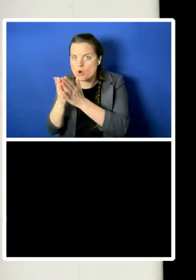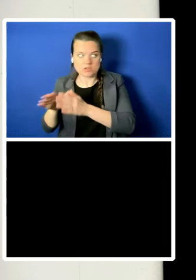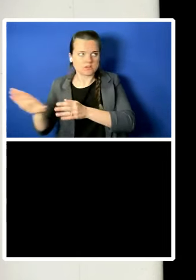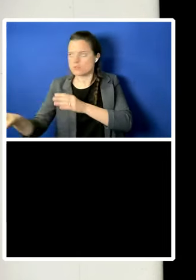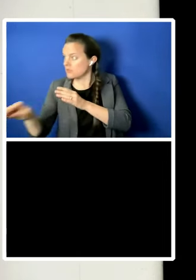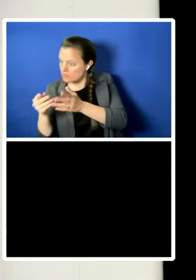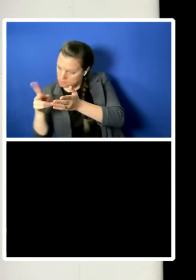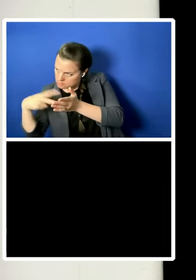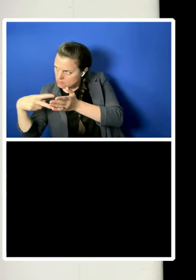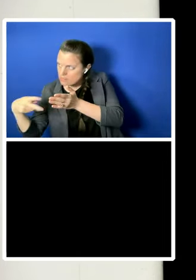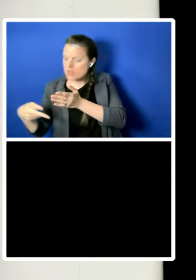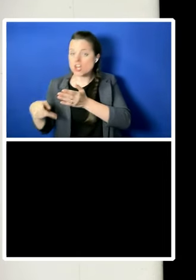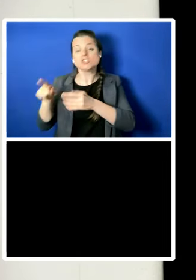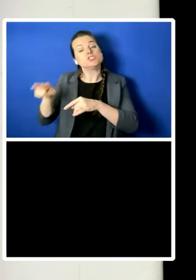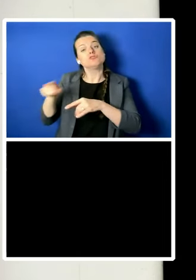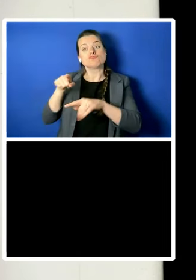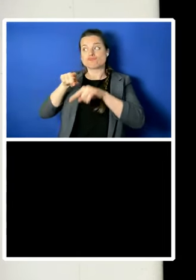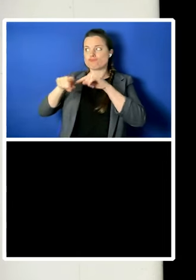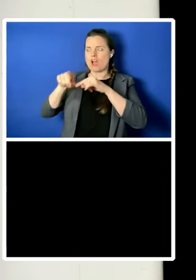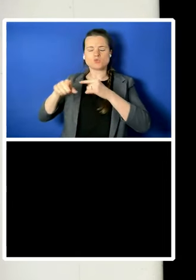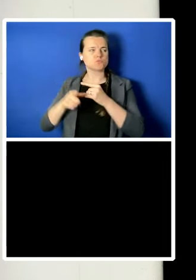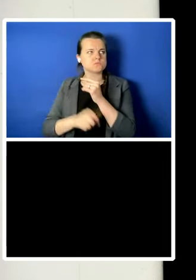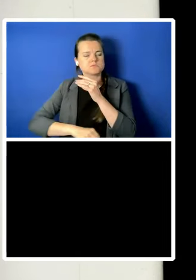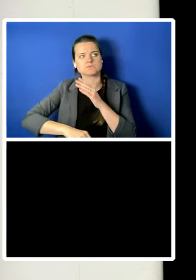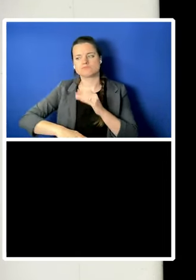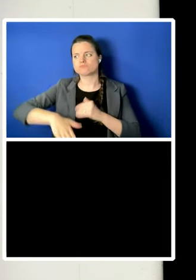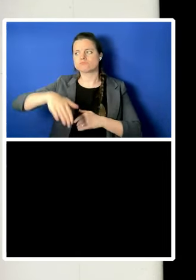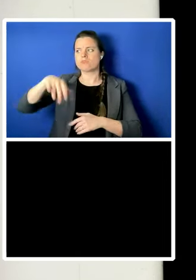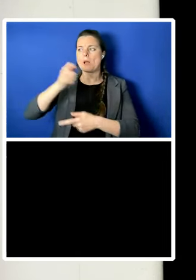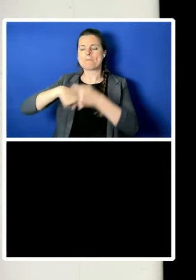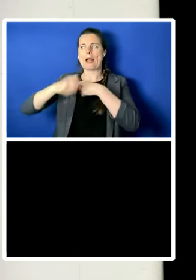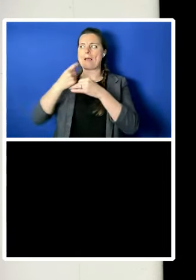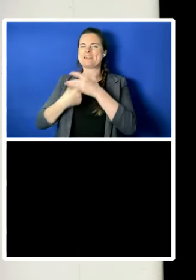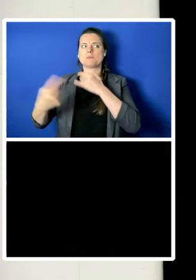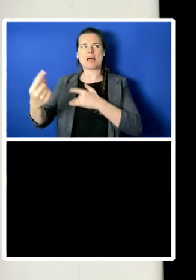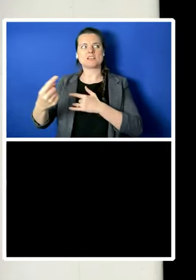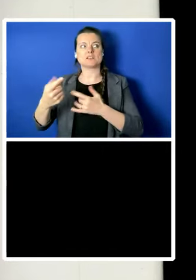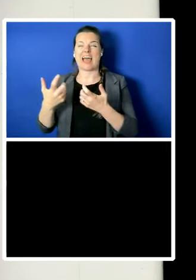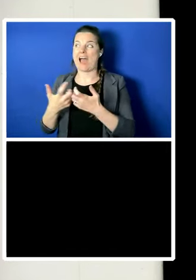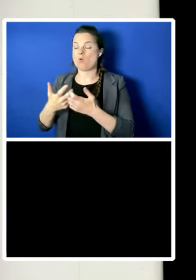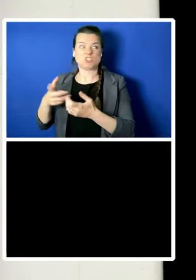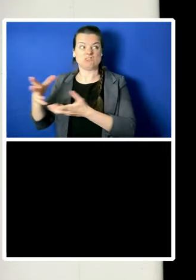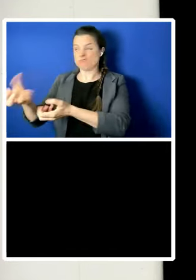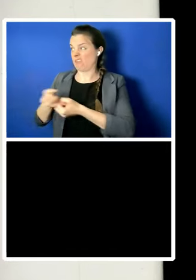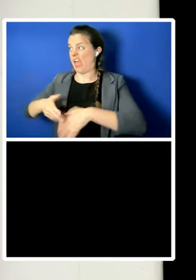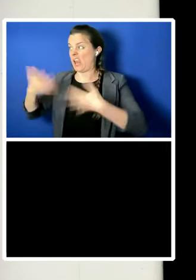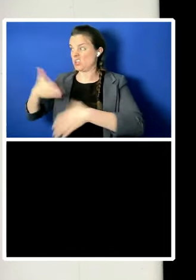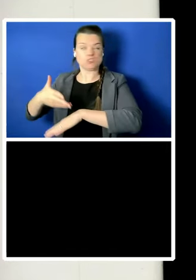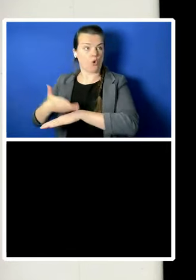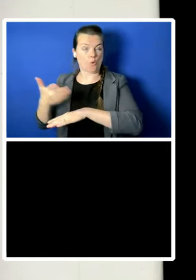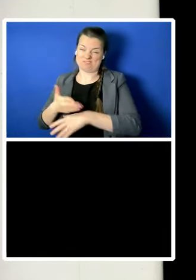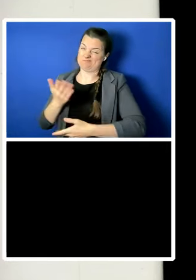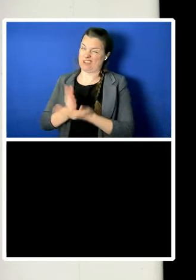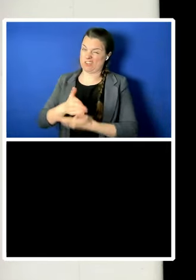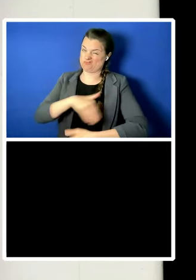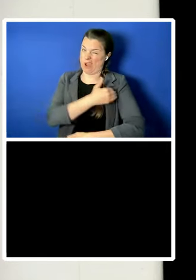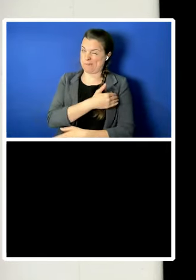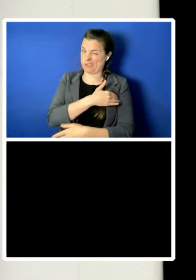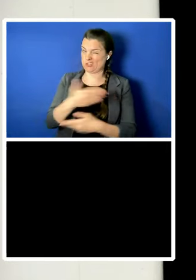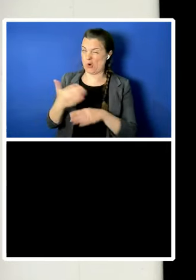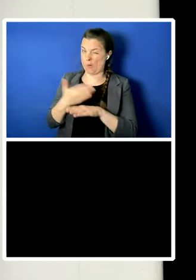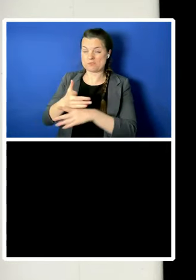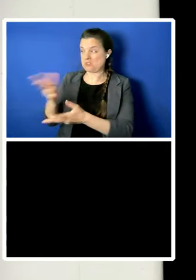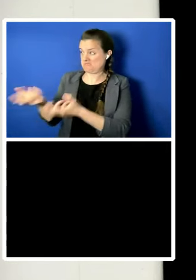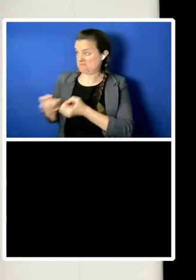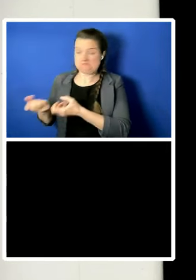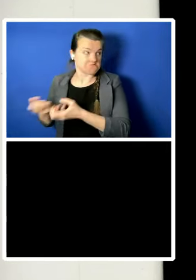jobs. And this rage flourished throughout this period of her life into the writing of not one but two foundational human rights treaties.